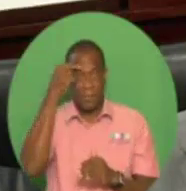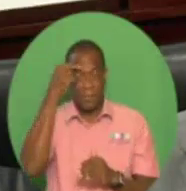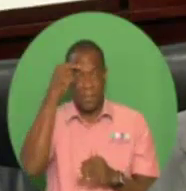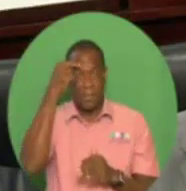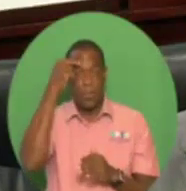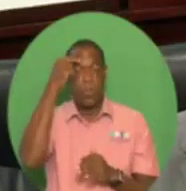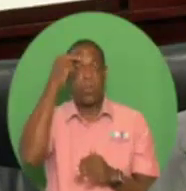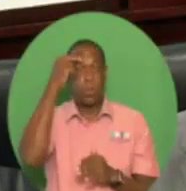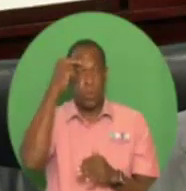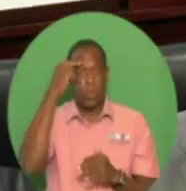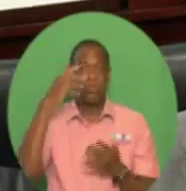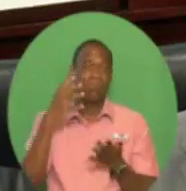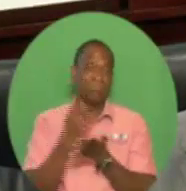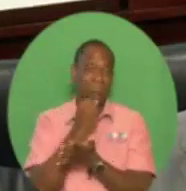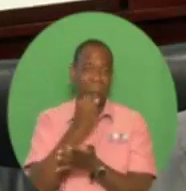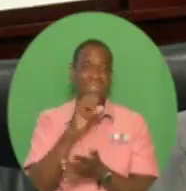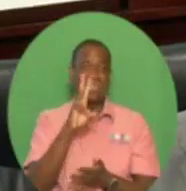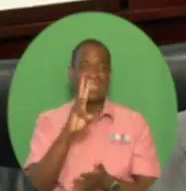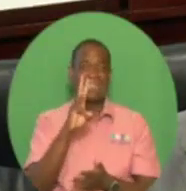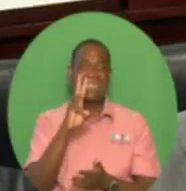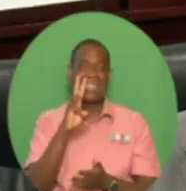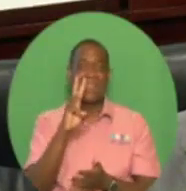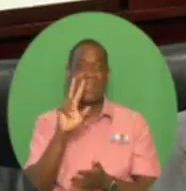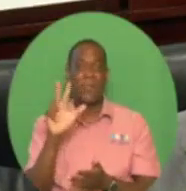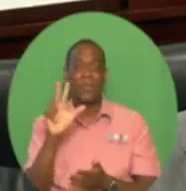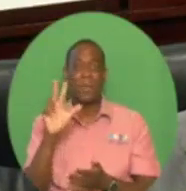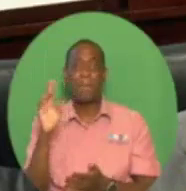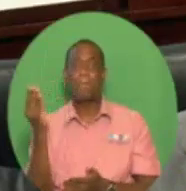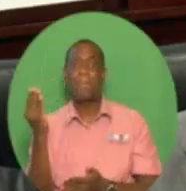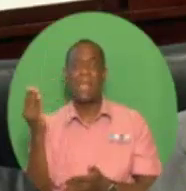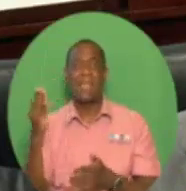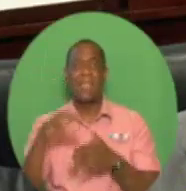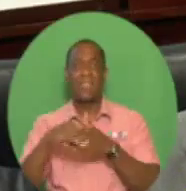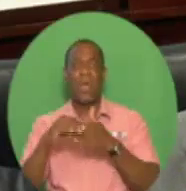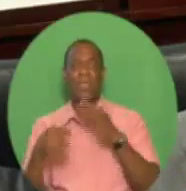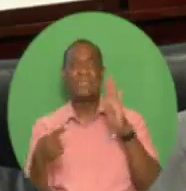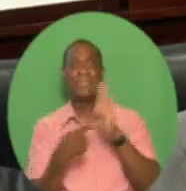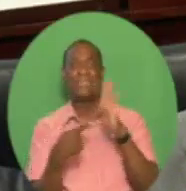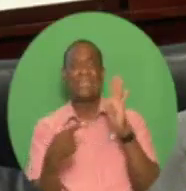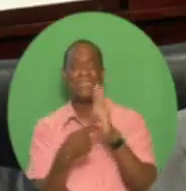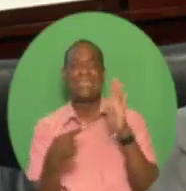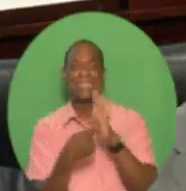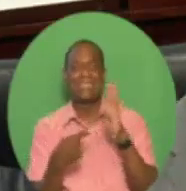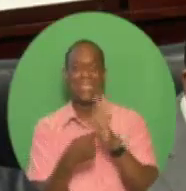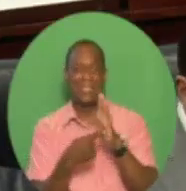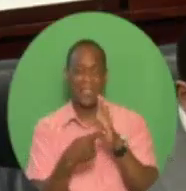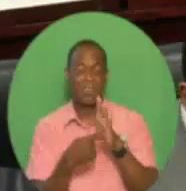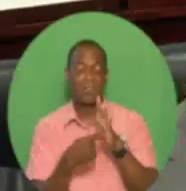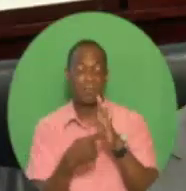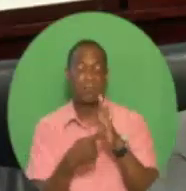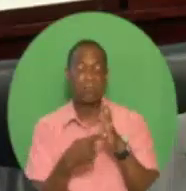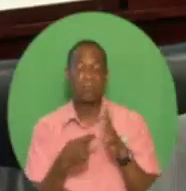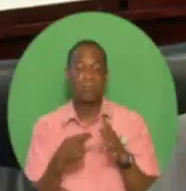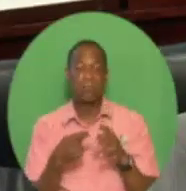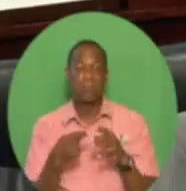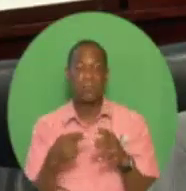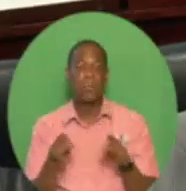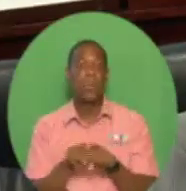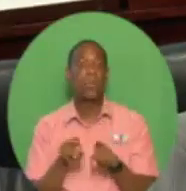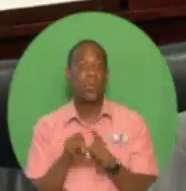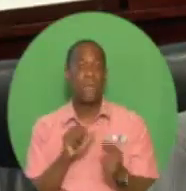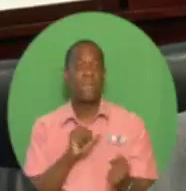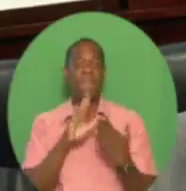increase of 37 percent over the 2010 level. In addition, we faced the almost impossible task